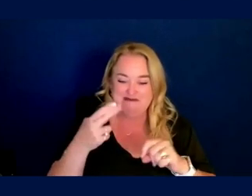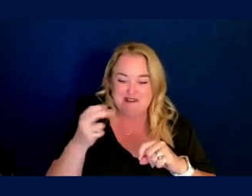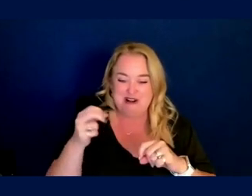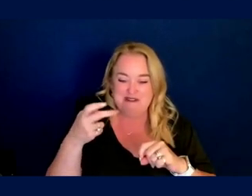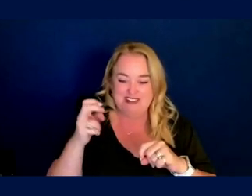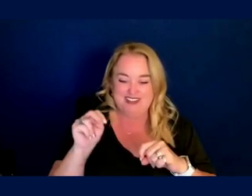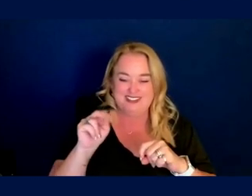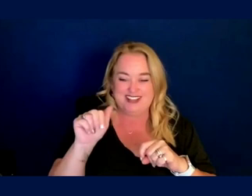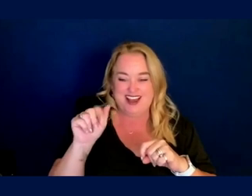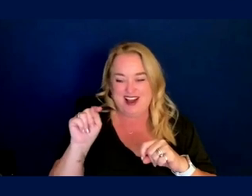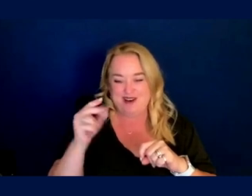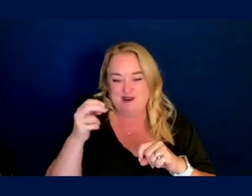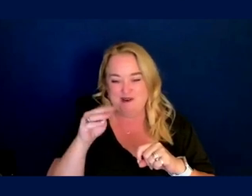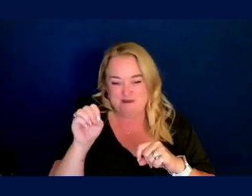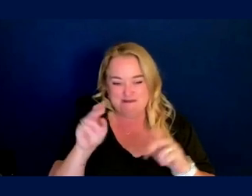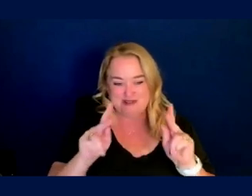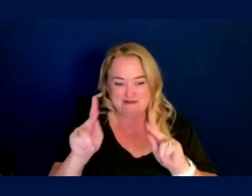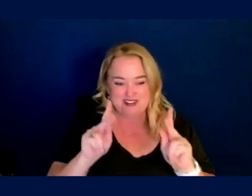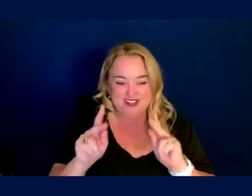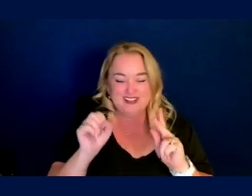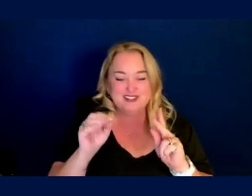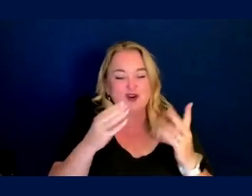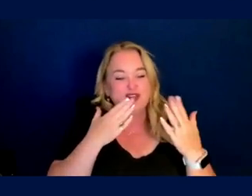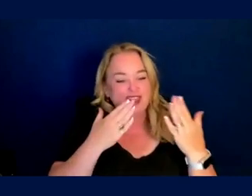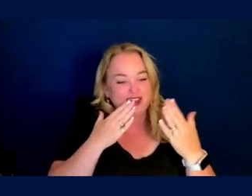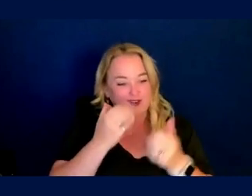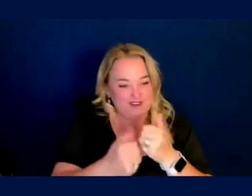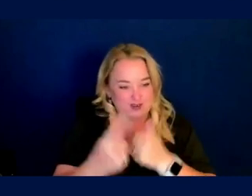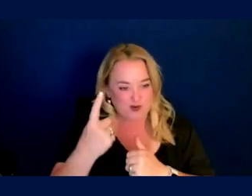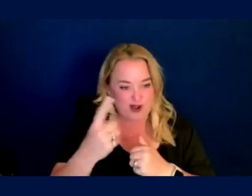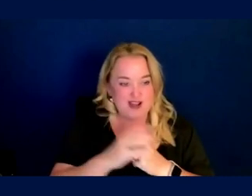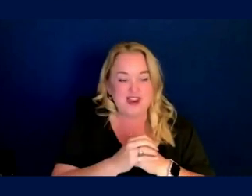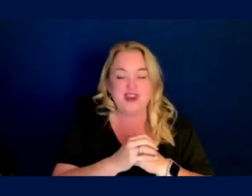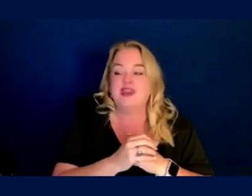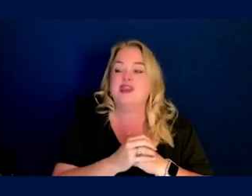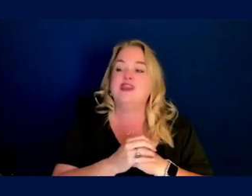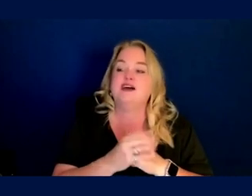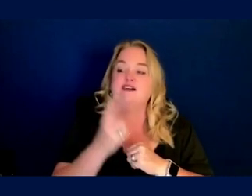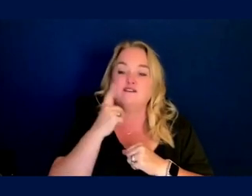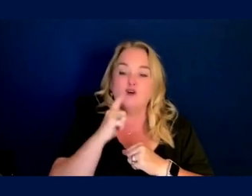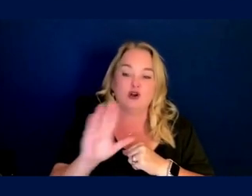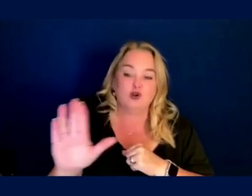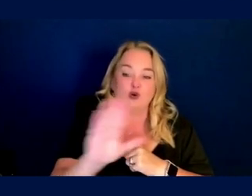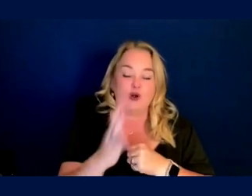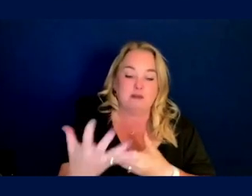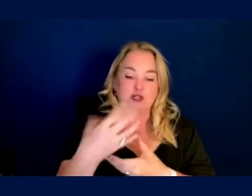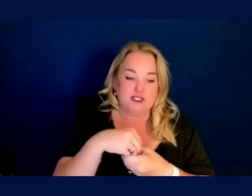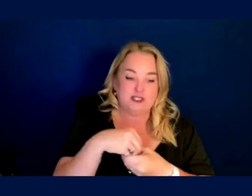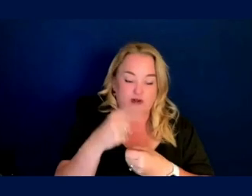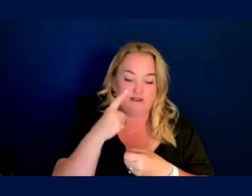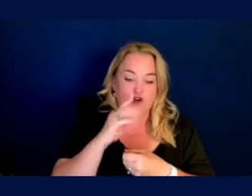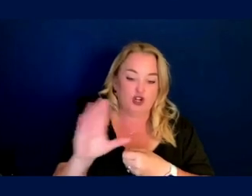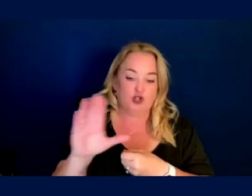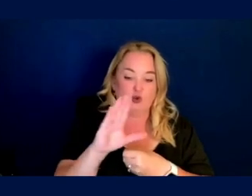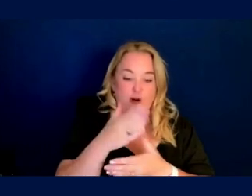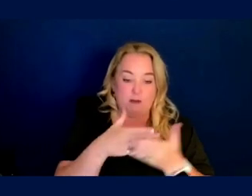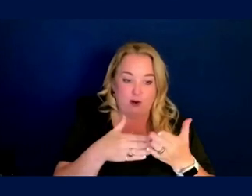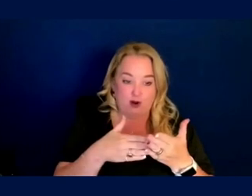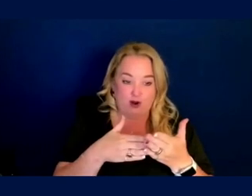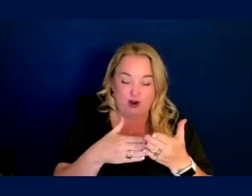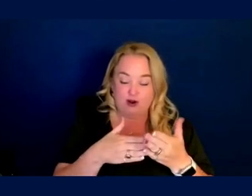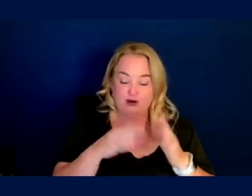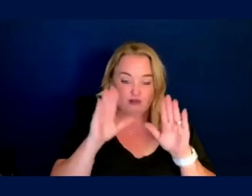home people. So once again, thanks to everybody, uh, for participating, for doing your part. It was